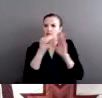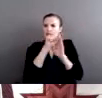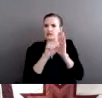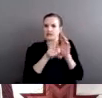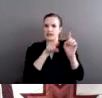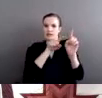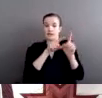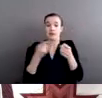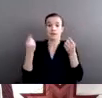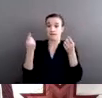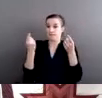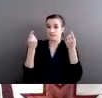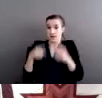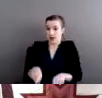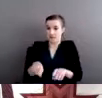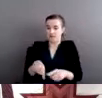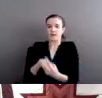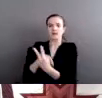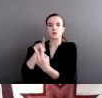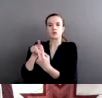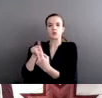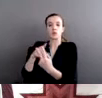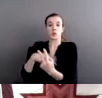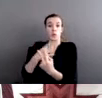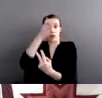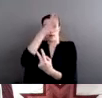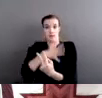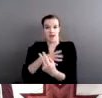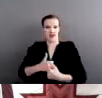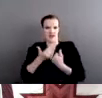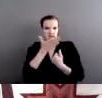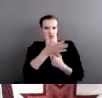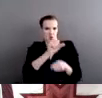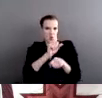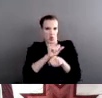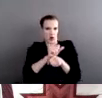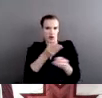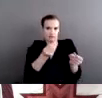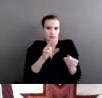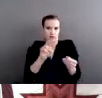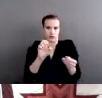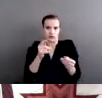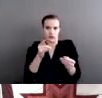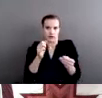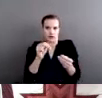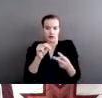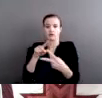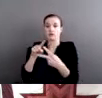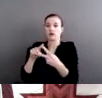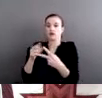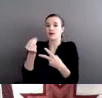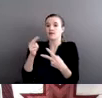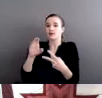who lived and worked on the reservation. Mr. Oliphant was one of the defendants and